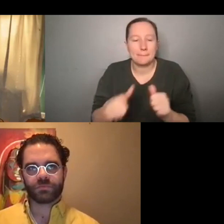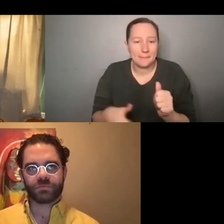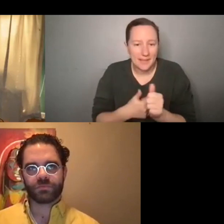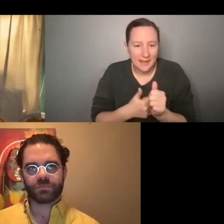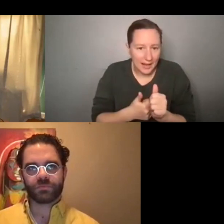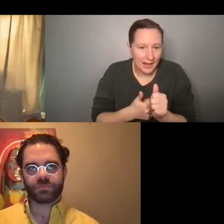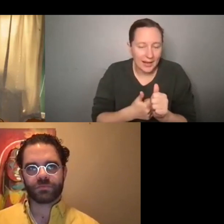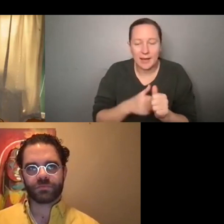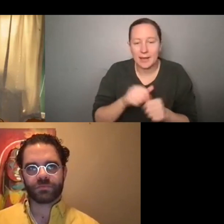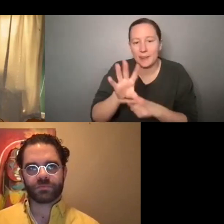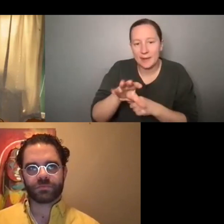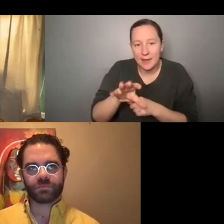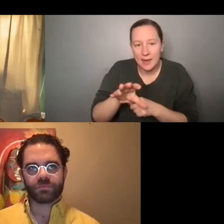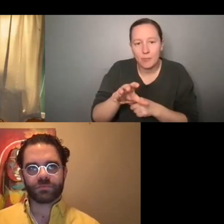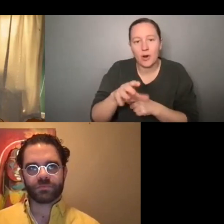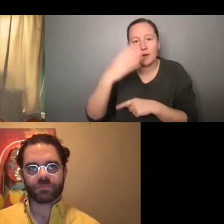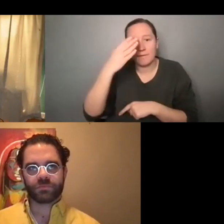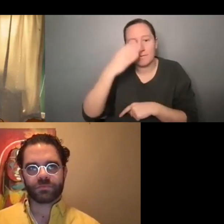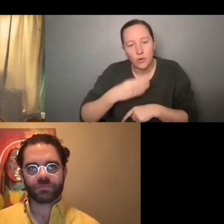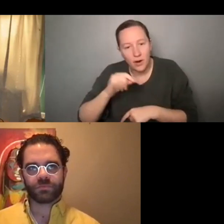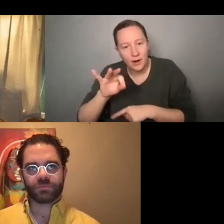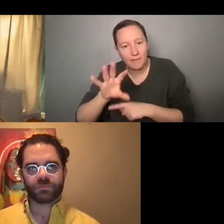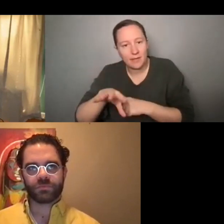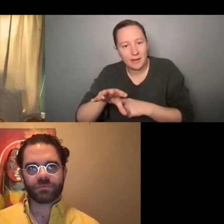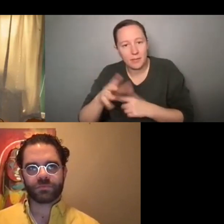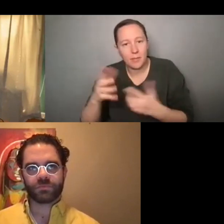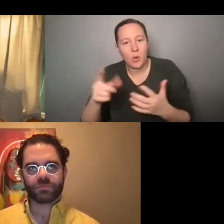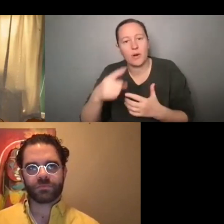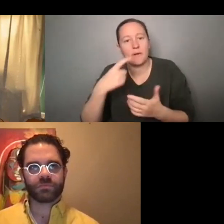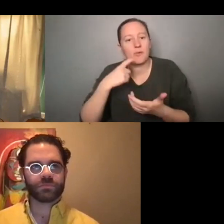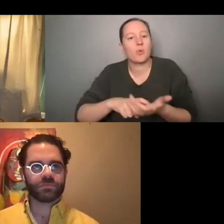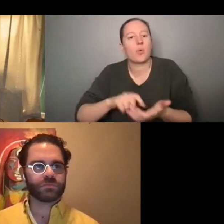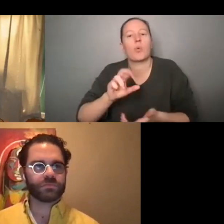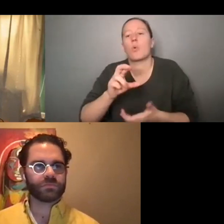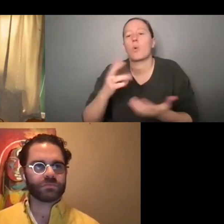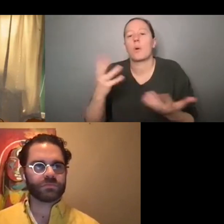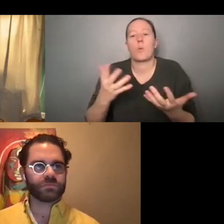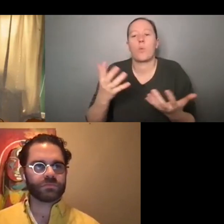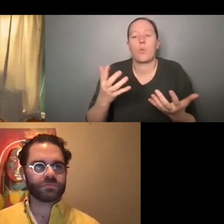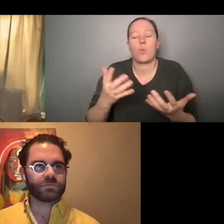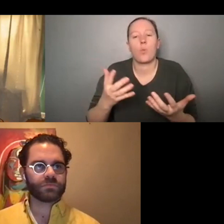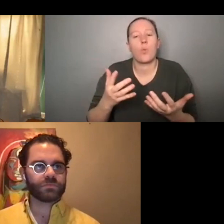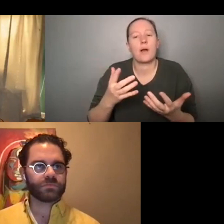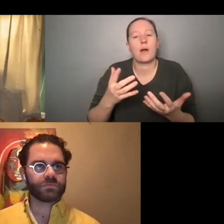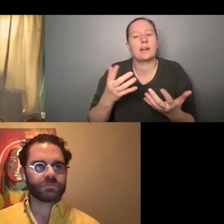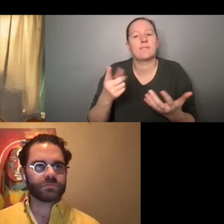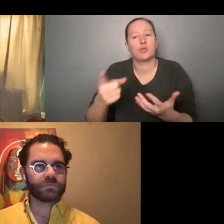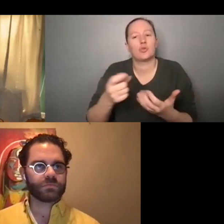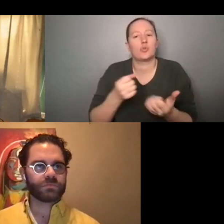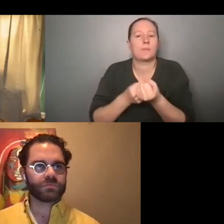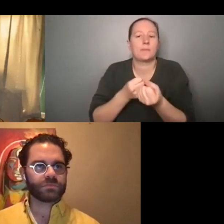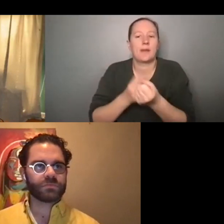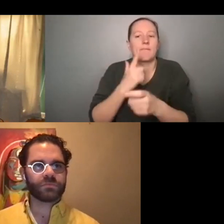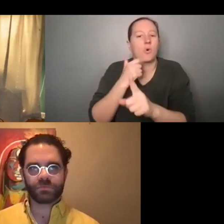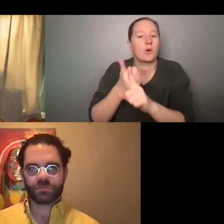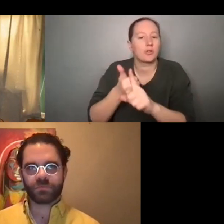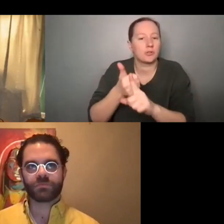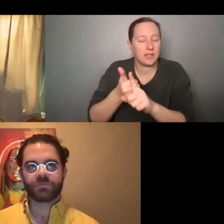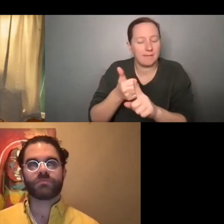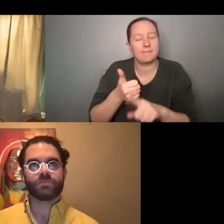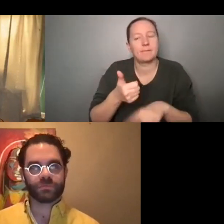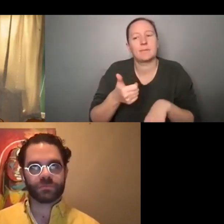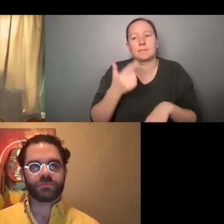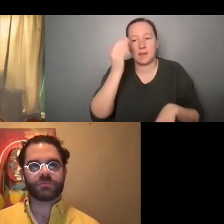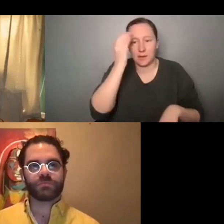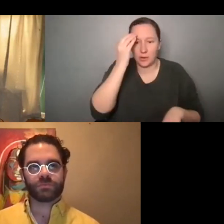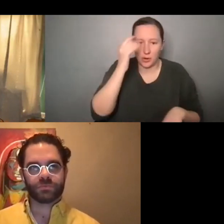the camera. Um, you know, what are some things you've noticed, or maybe sometimes that you've successfully advocated for yourself in the room? I know that's a